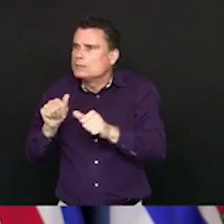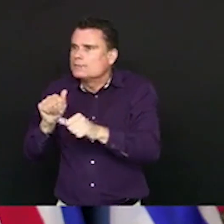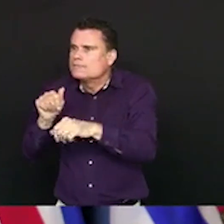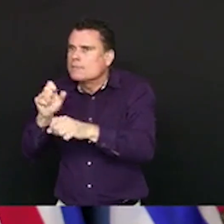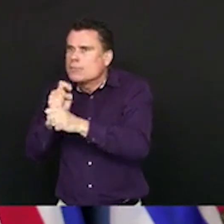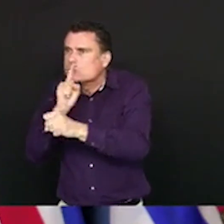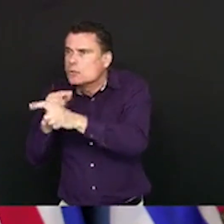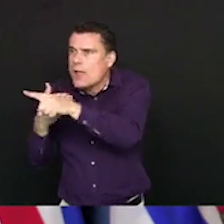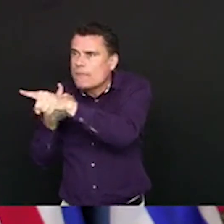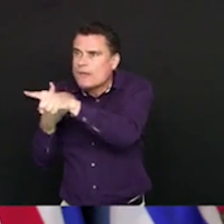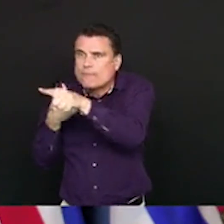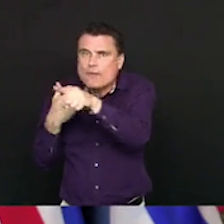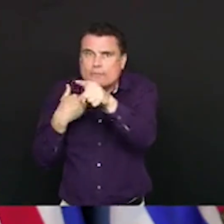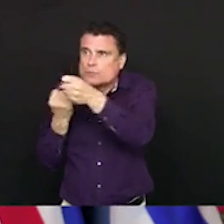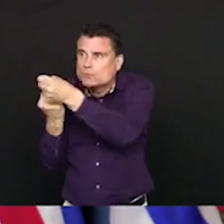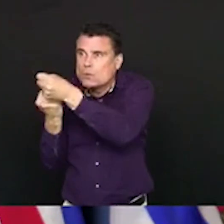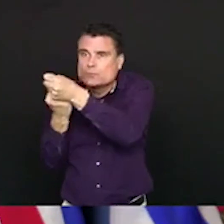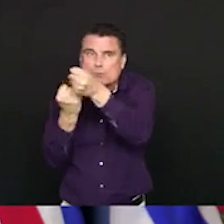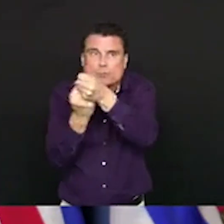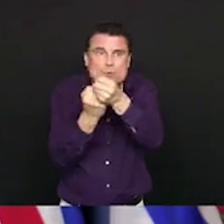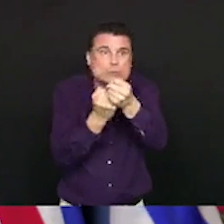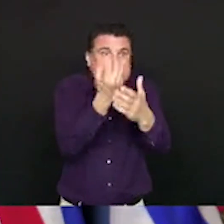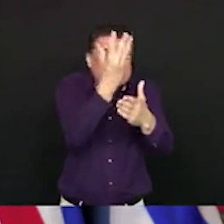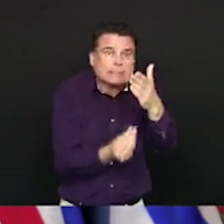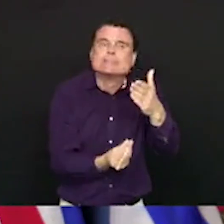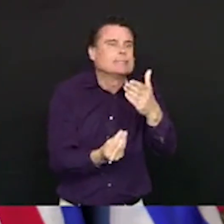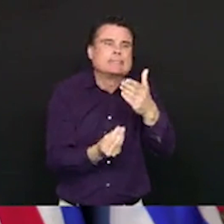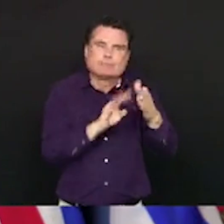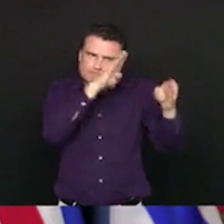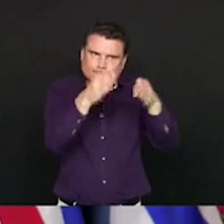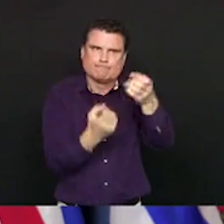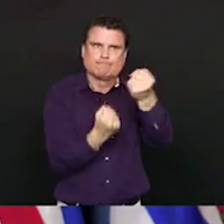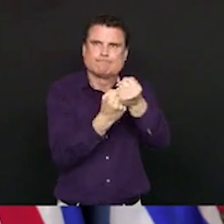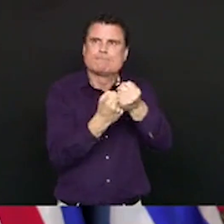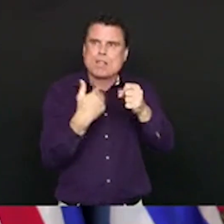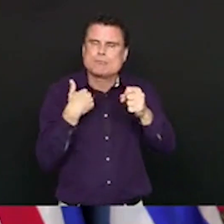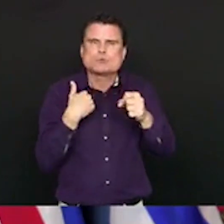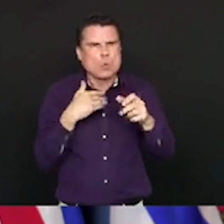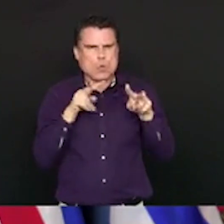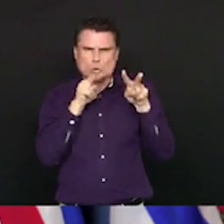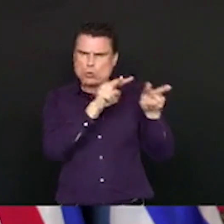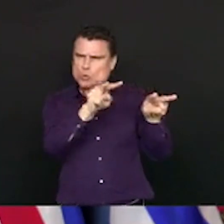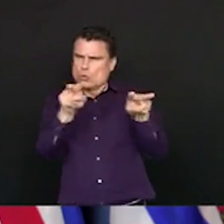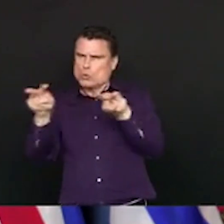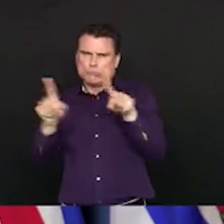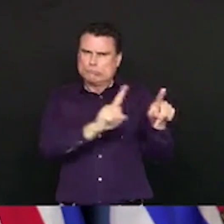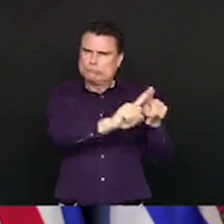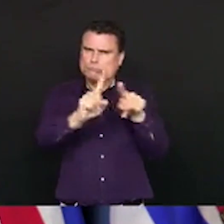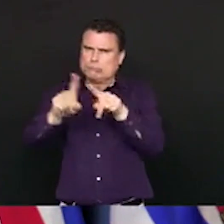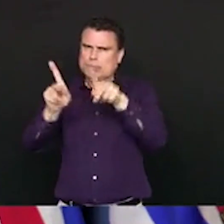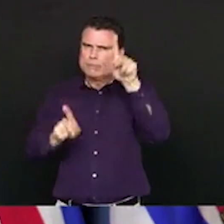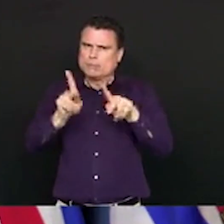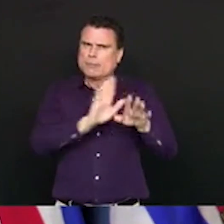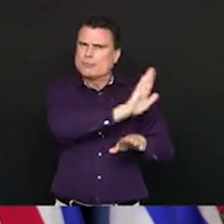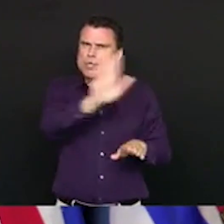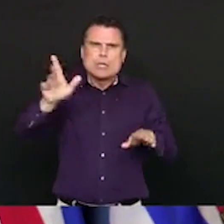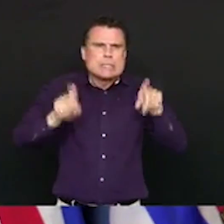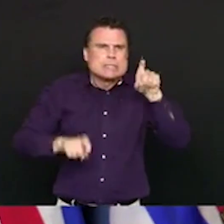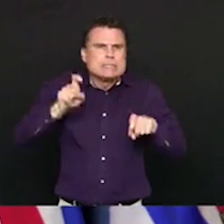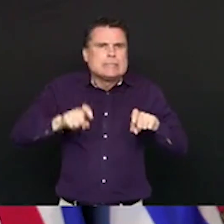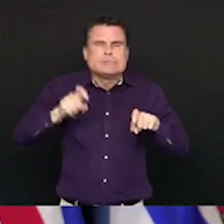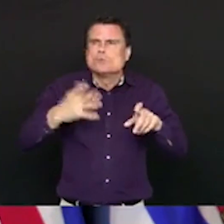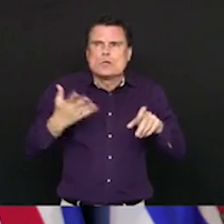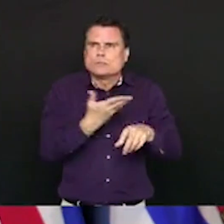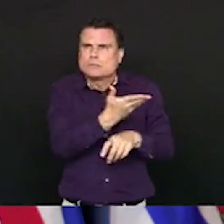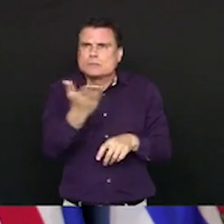who they were and how many there are. Now that the federal government is adding seasonal workers to their inventory, again, just announced this morning,